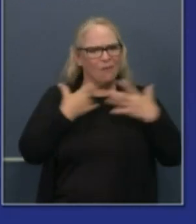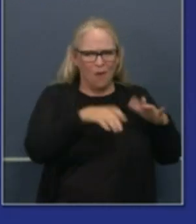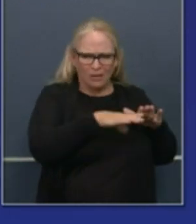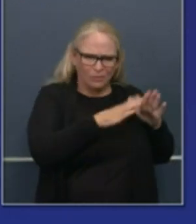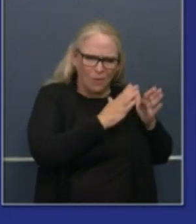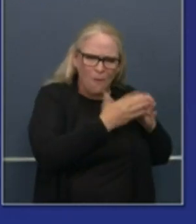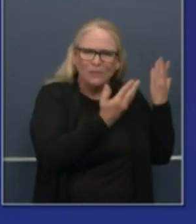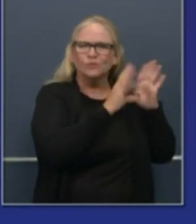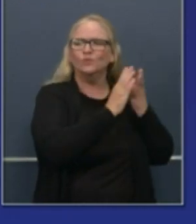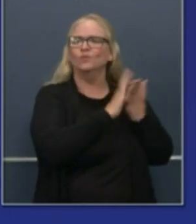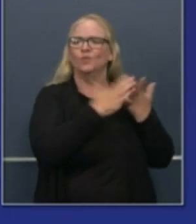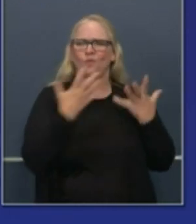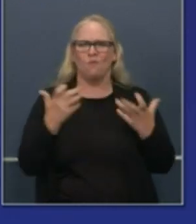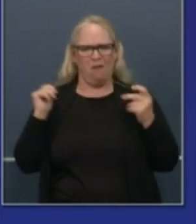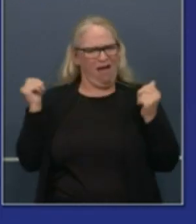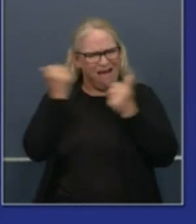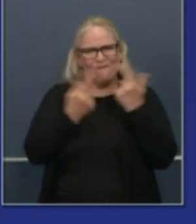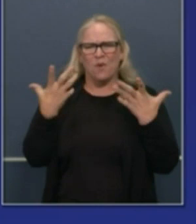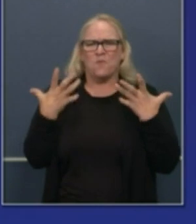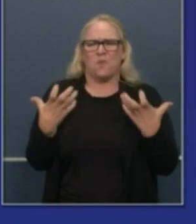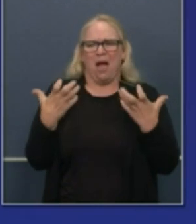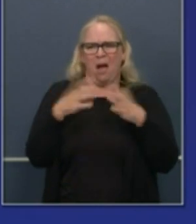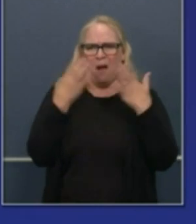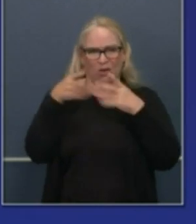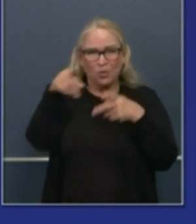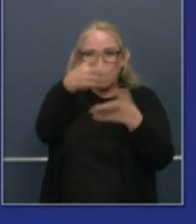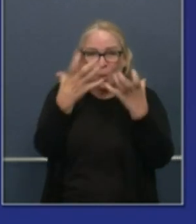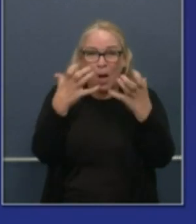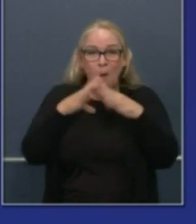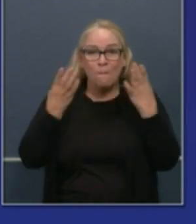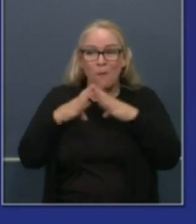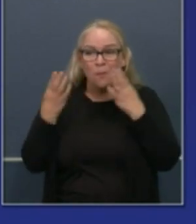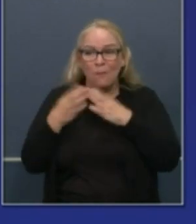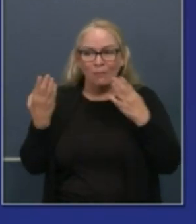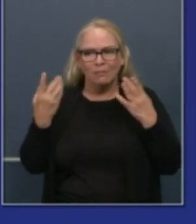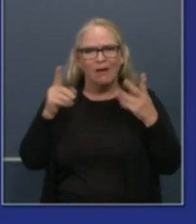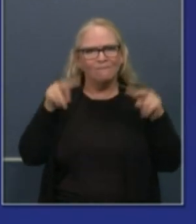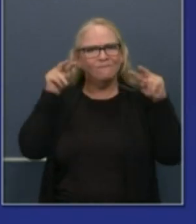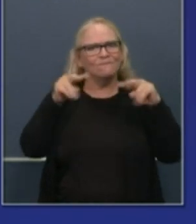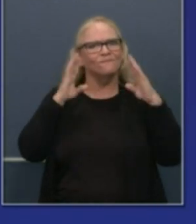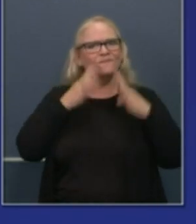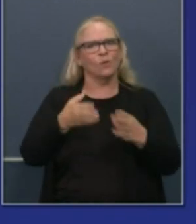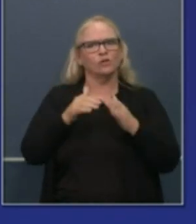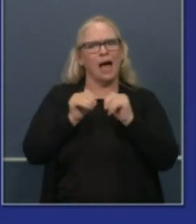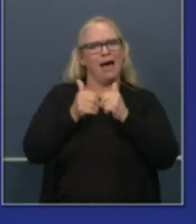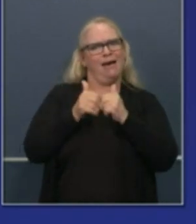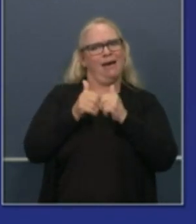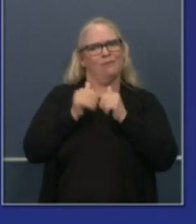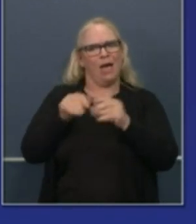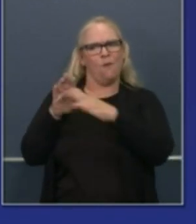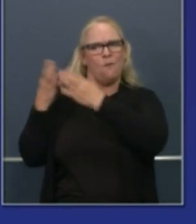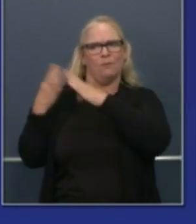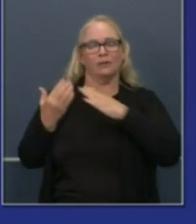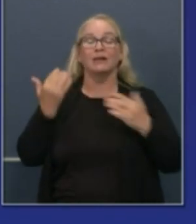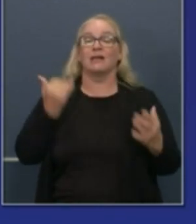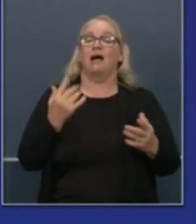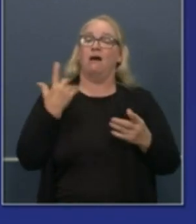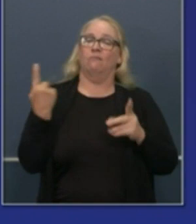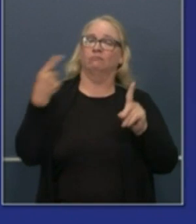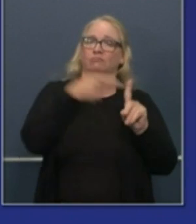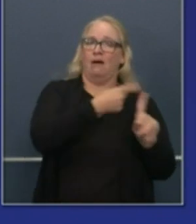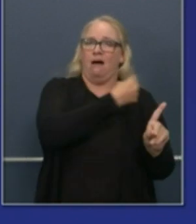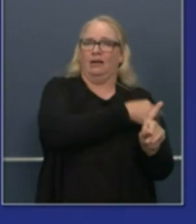open as all of us so desperately look forward to. As it relates to hospitalizations we've seen a 16 percent